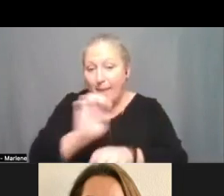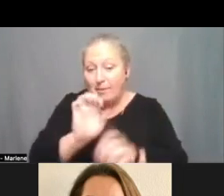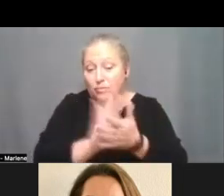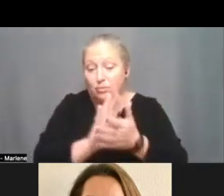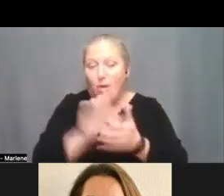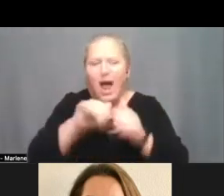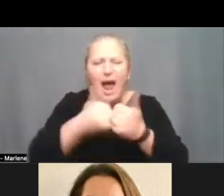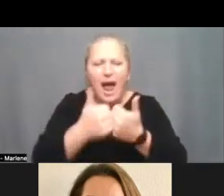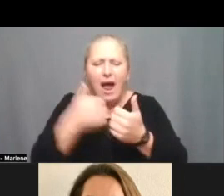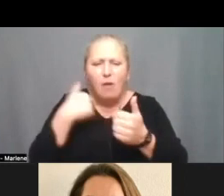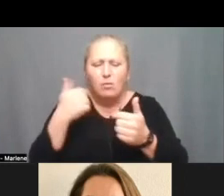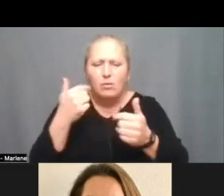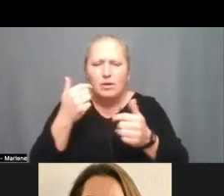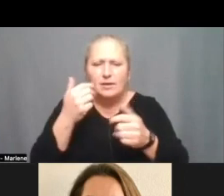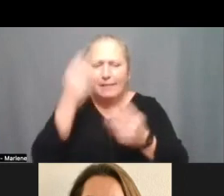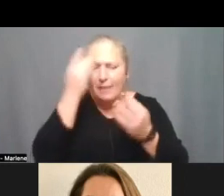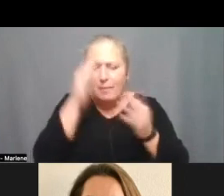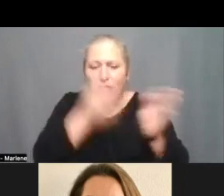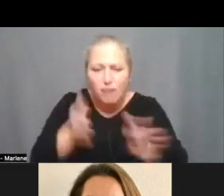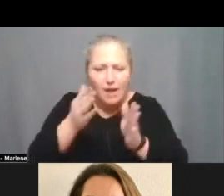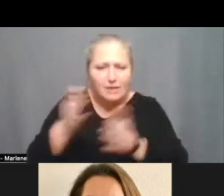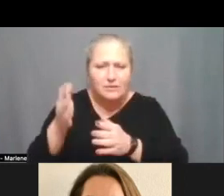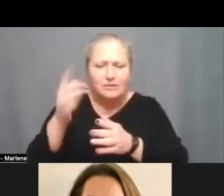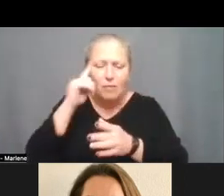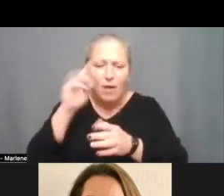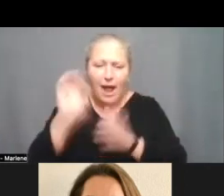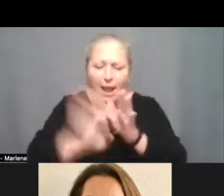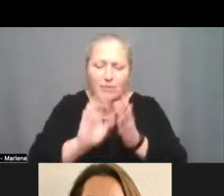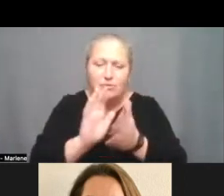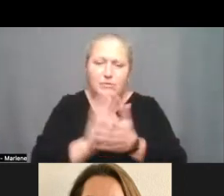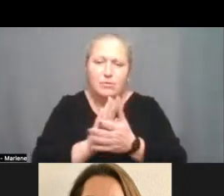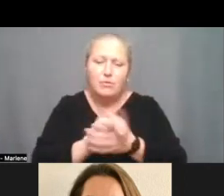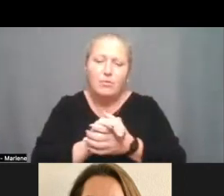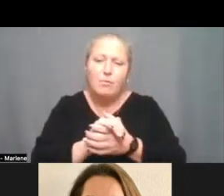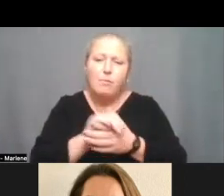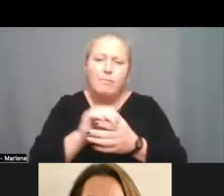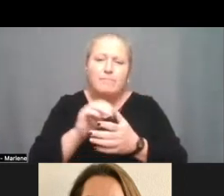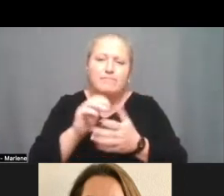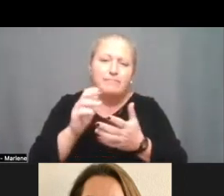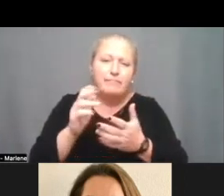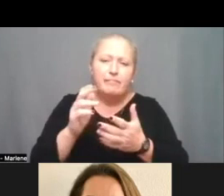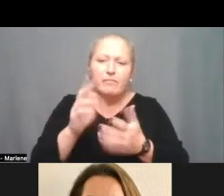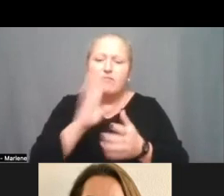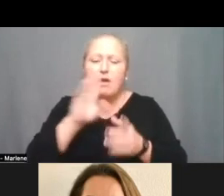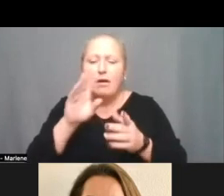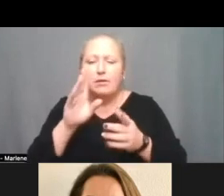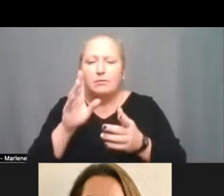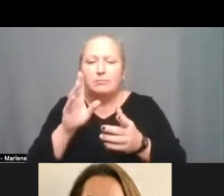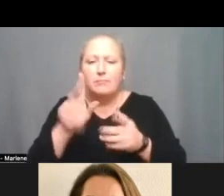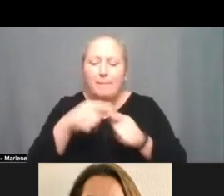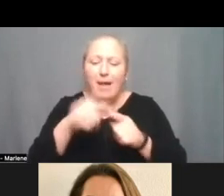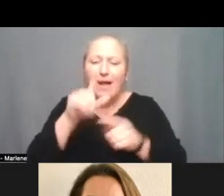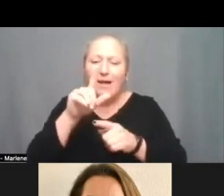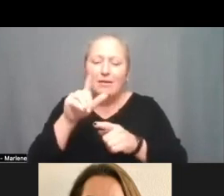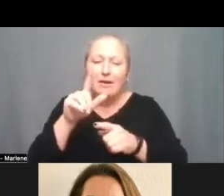strategy being used at the elementary um and then we've you know just to say we've talked around our literacy data the